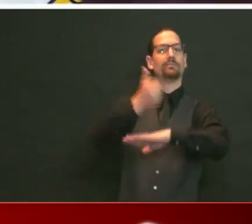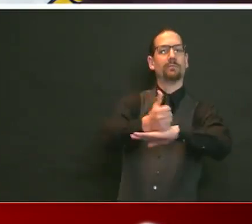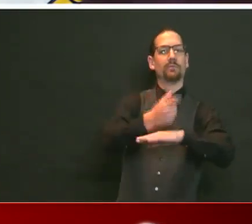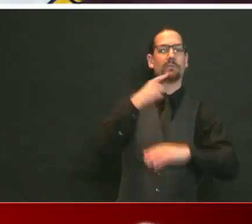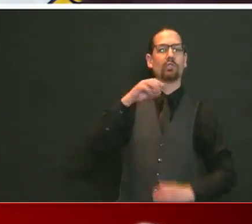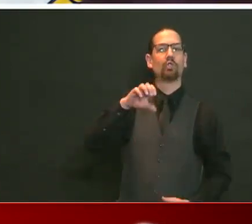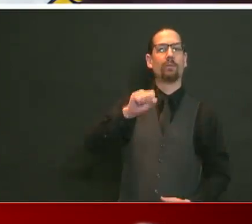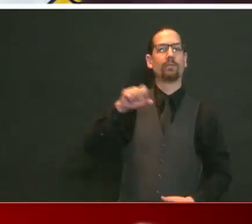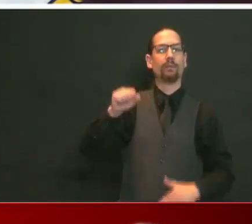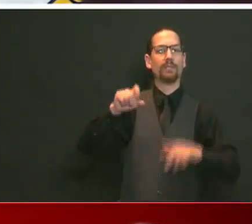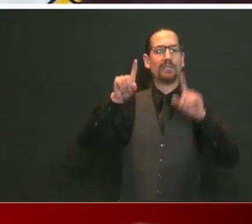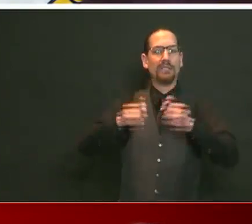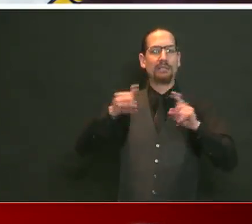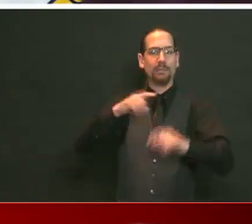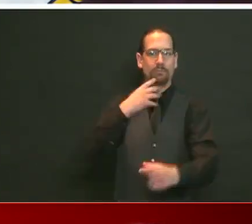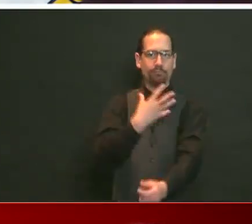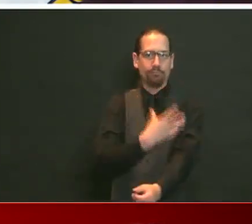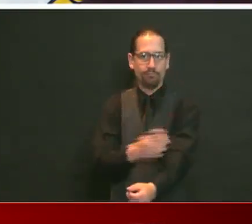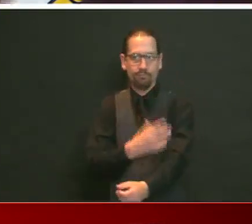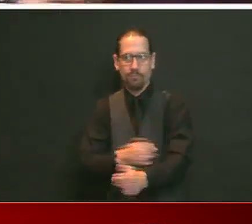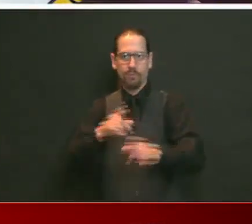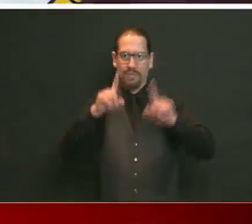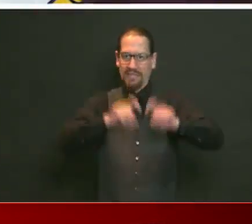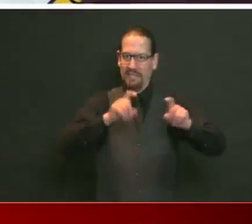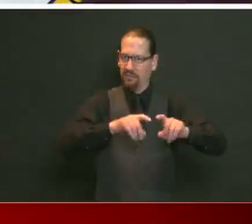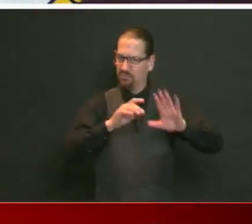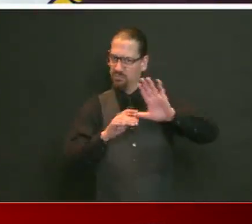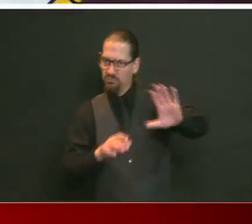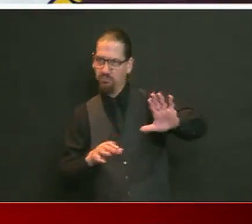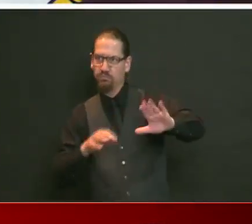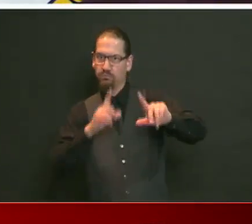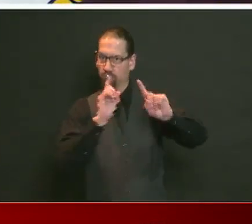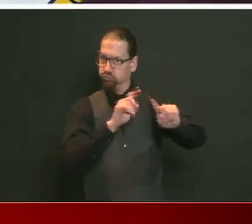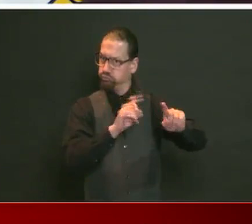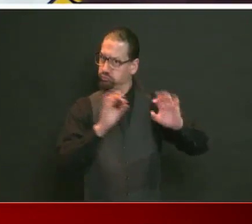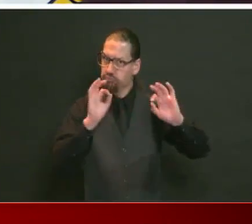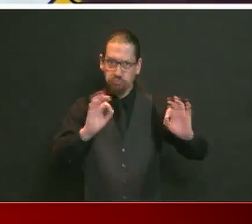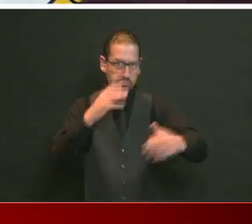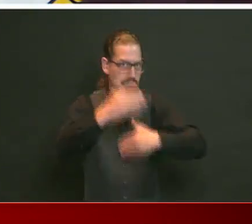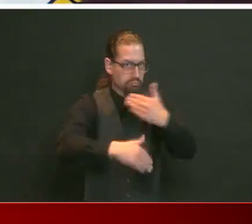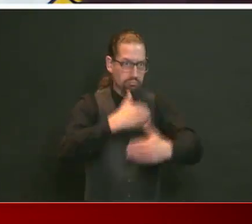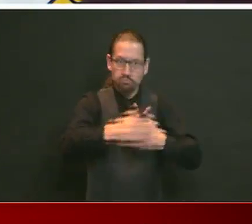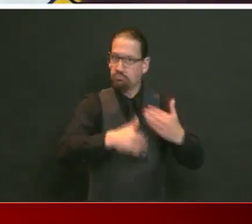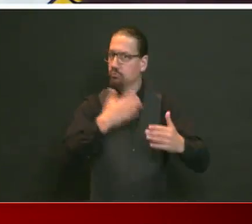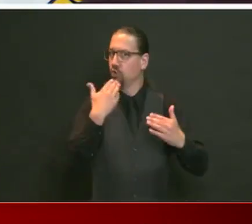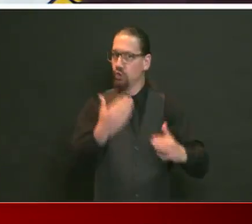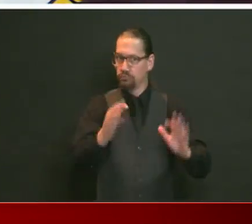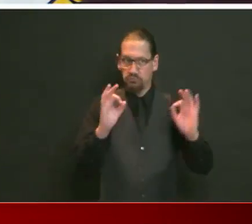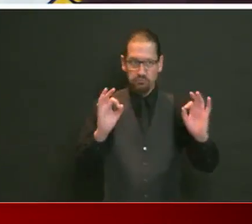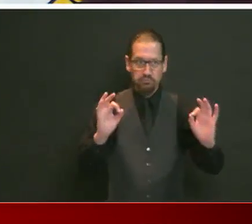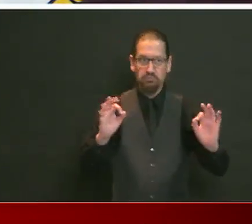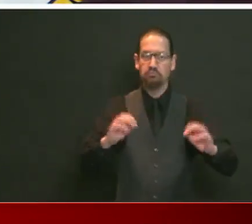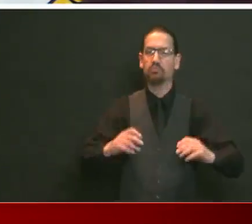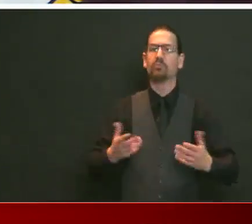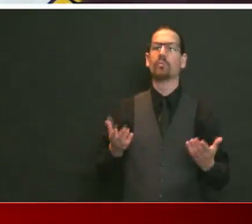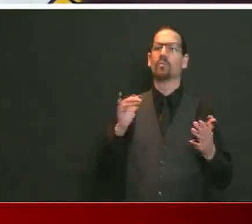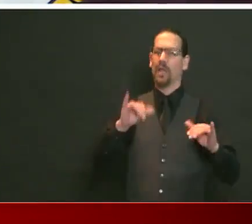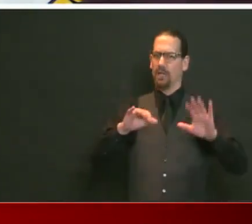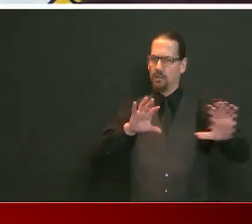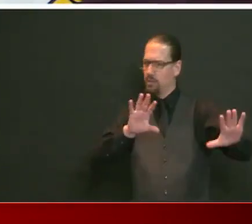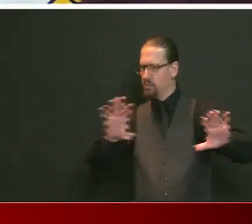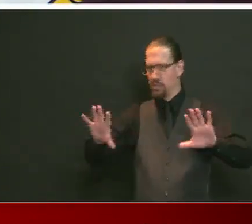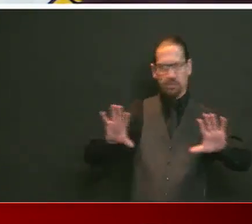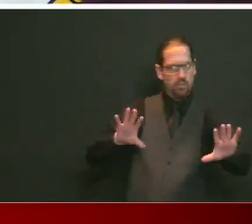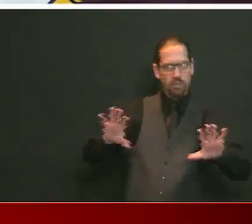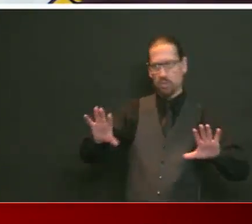are getting their tests. Now, that's just to get a broad view of what's happening in Rhode Island. That's not for folks who are